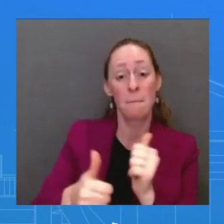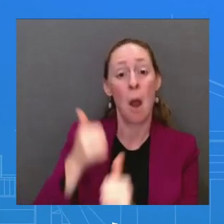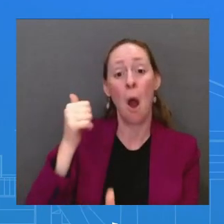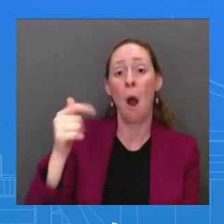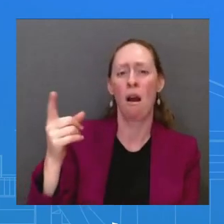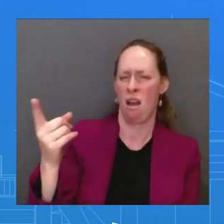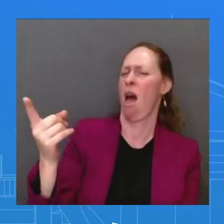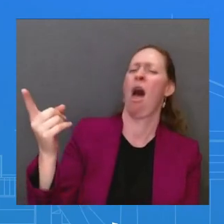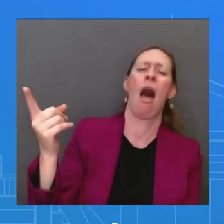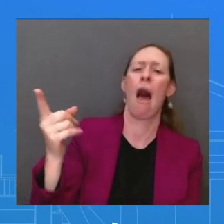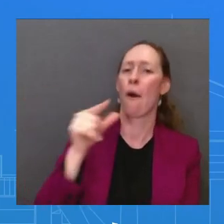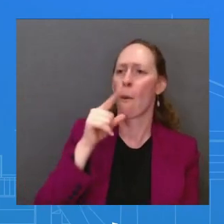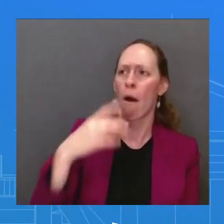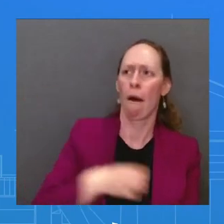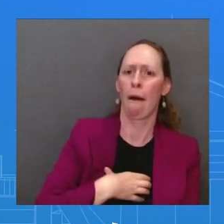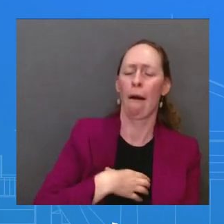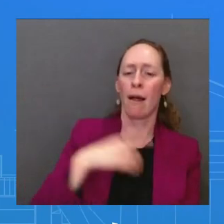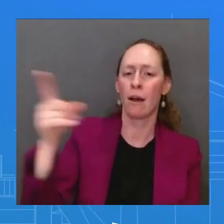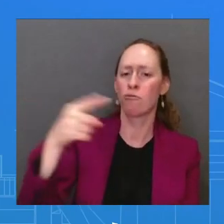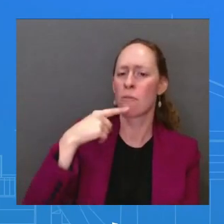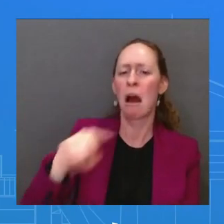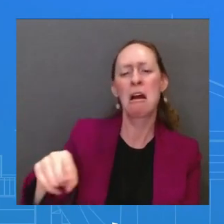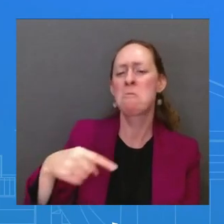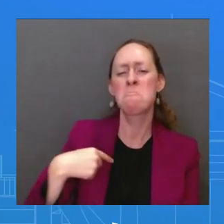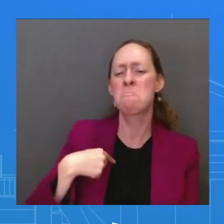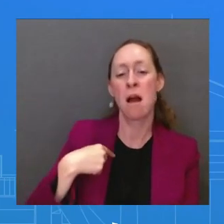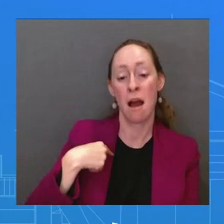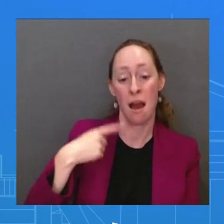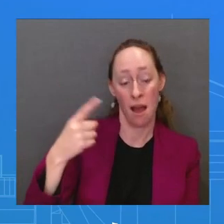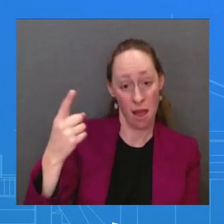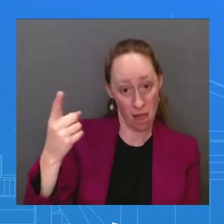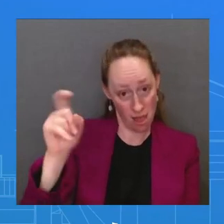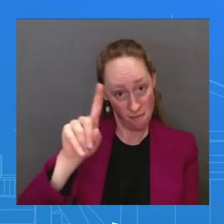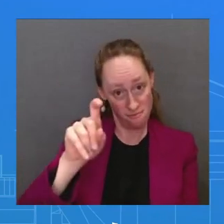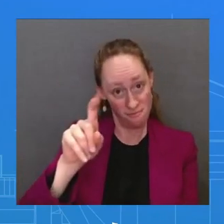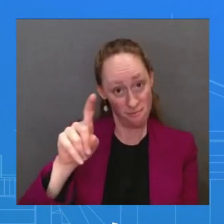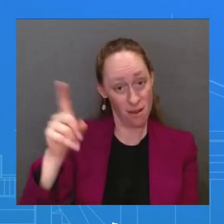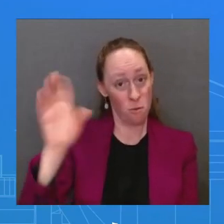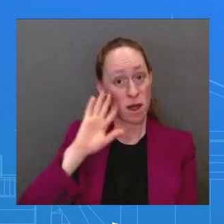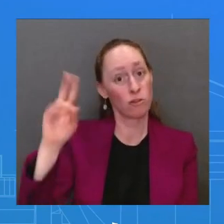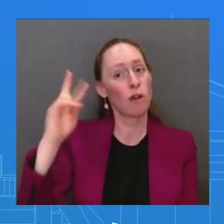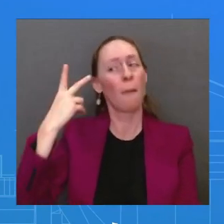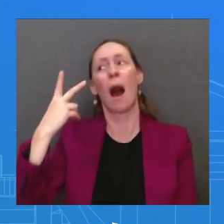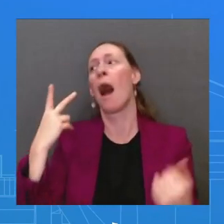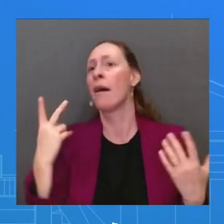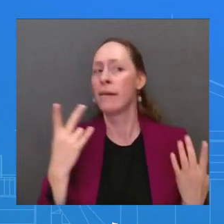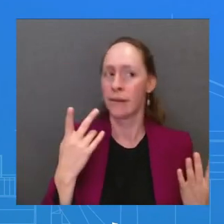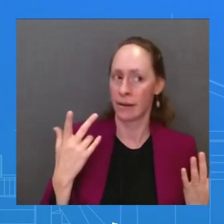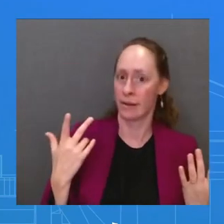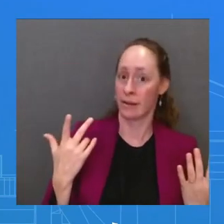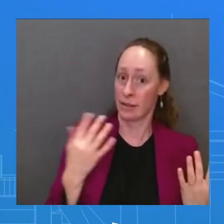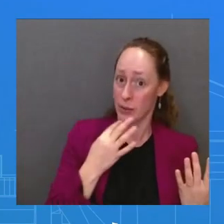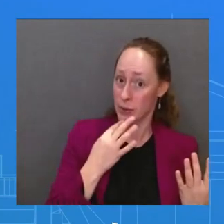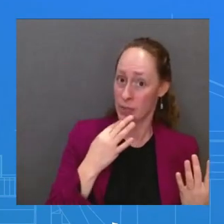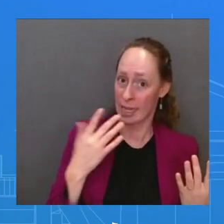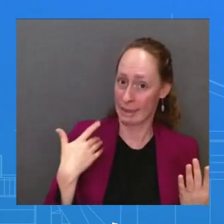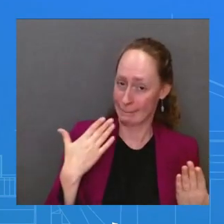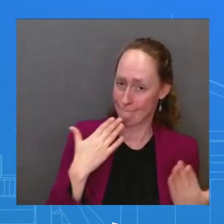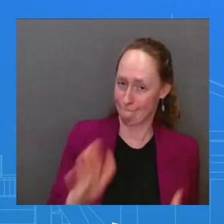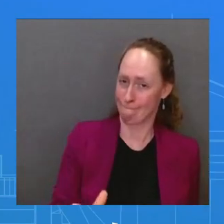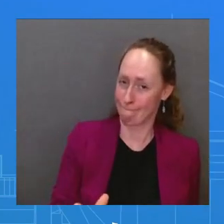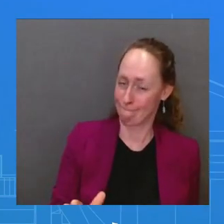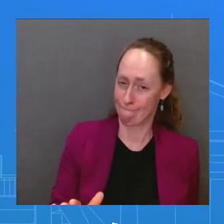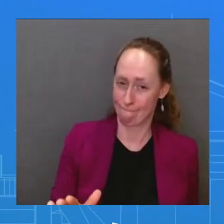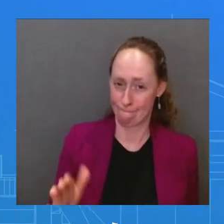the Ukraine war this year. So to get absolute consensus on a statement on Ukraine is challenging